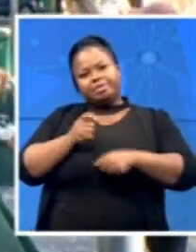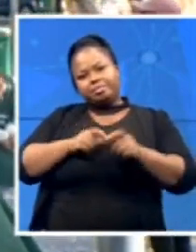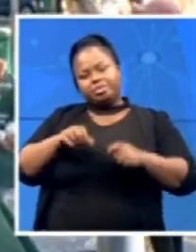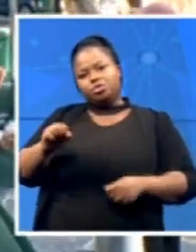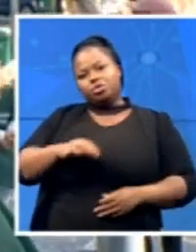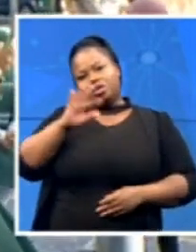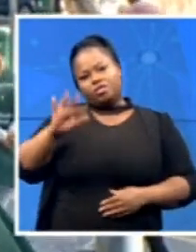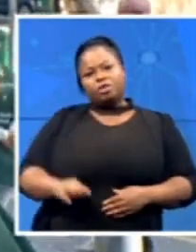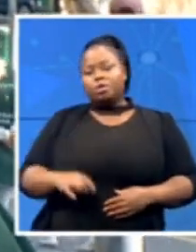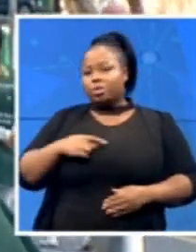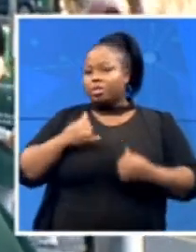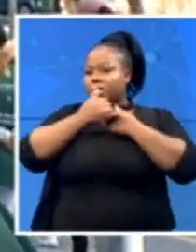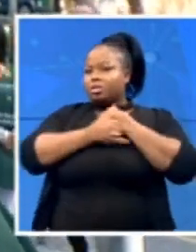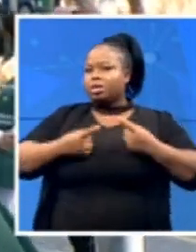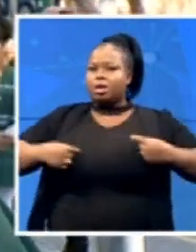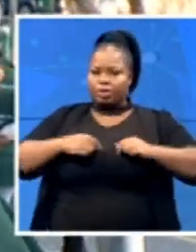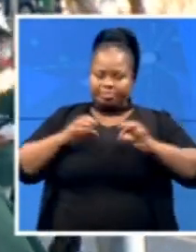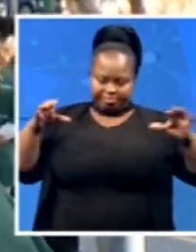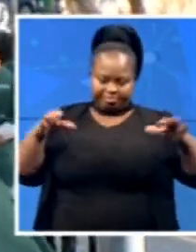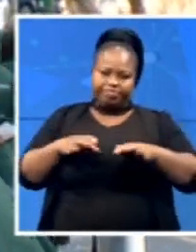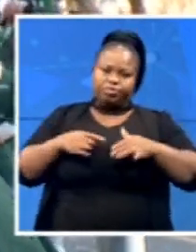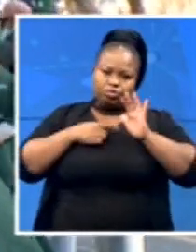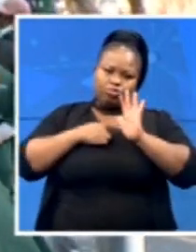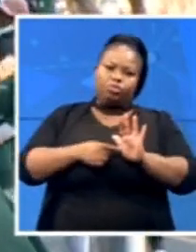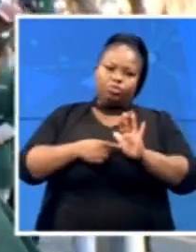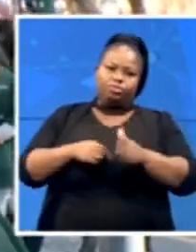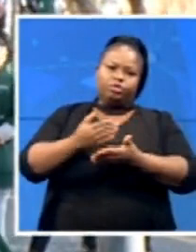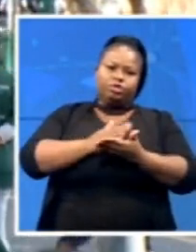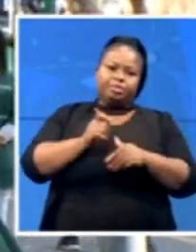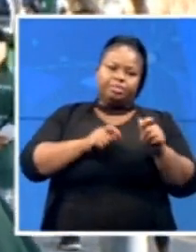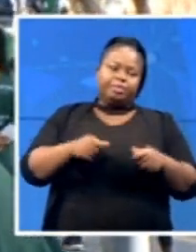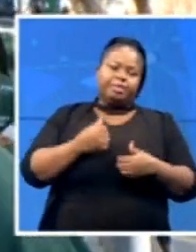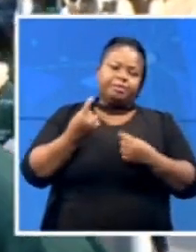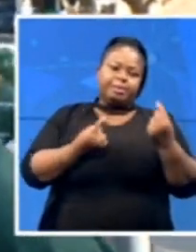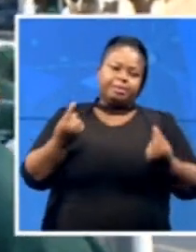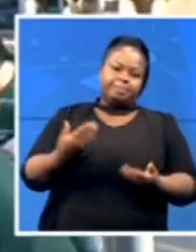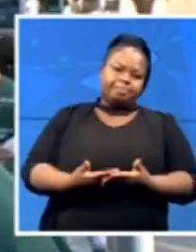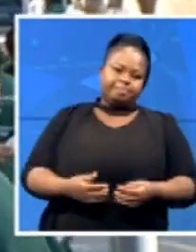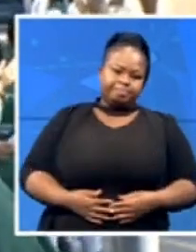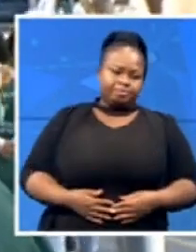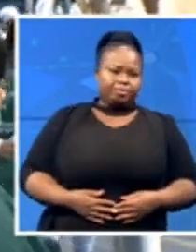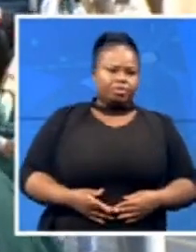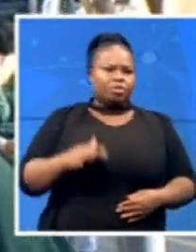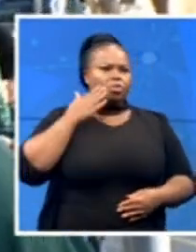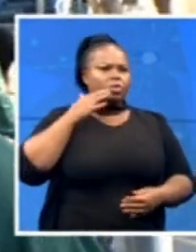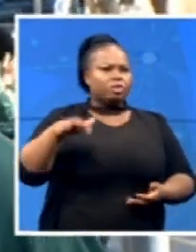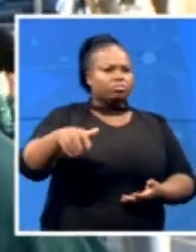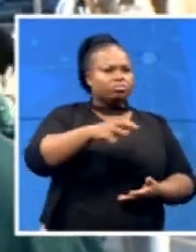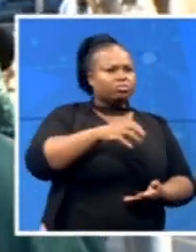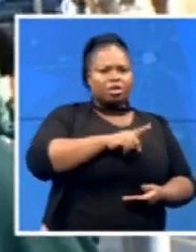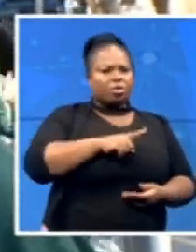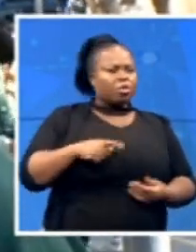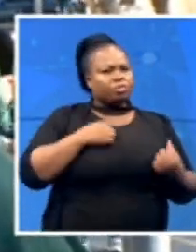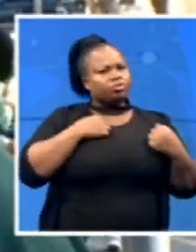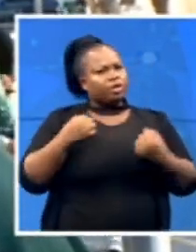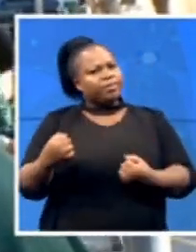together and showing together we can be there for each other. When the water is collected, how long is the drive and when will you be taking it down to